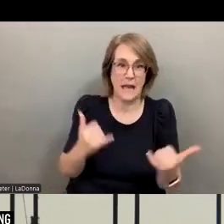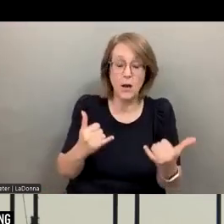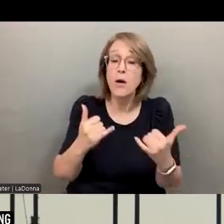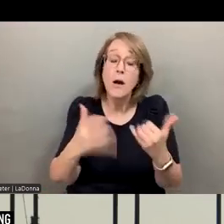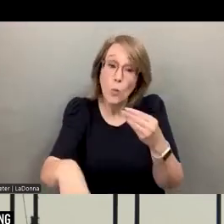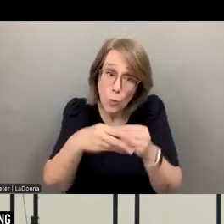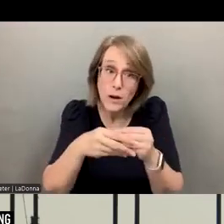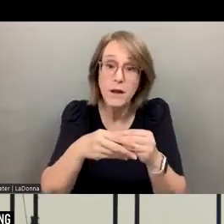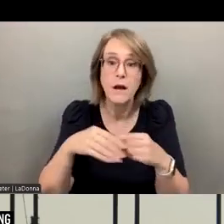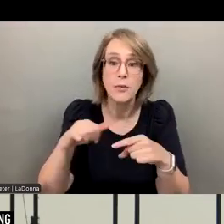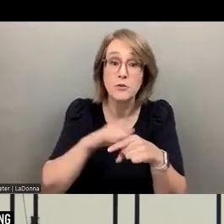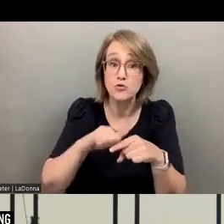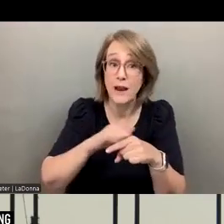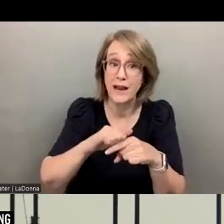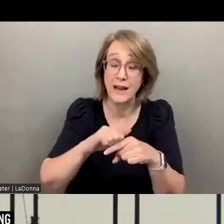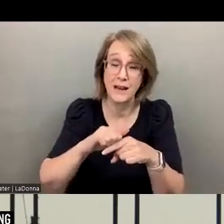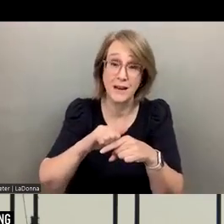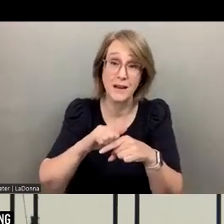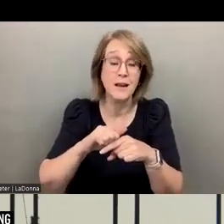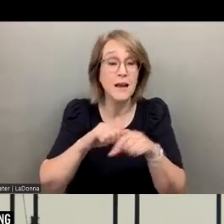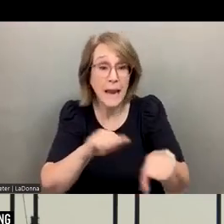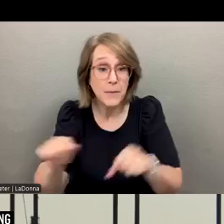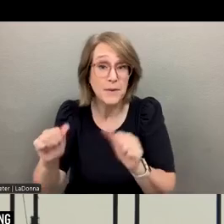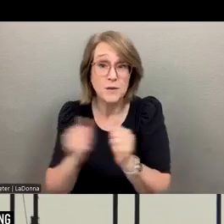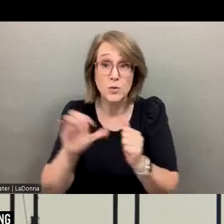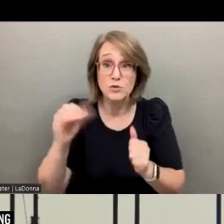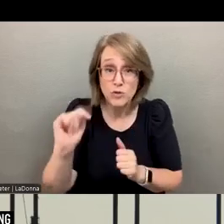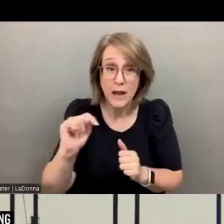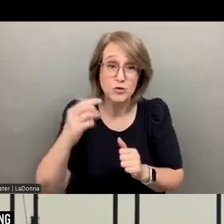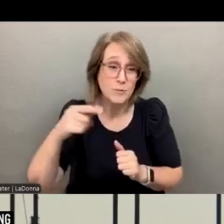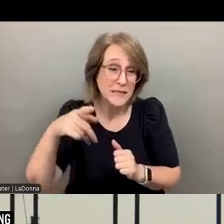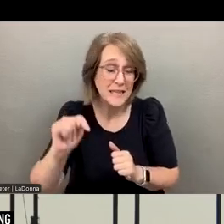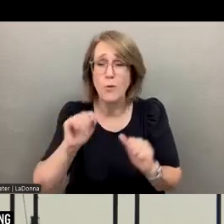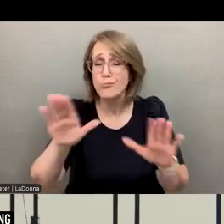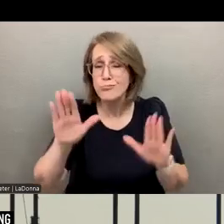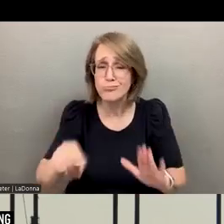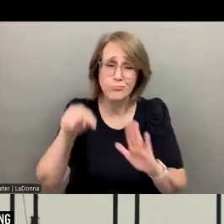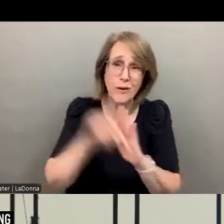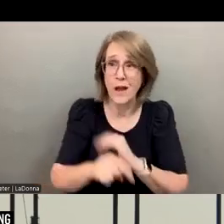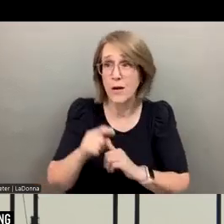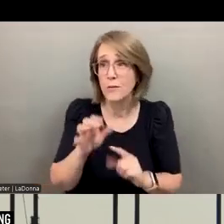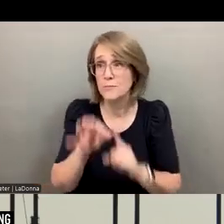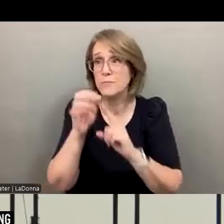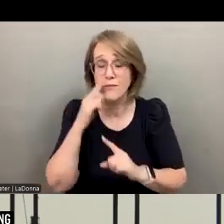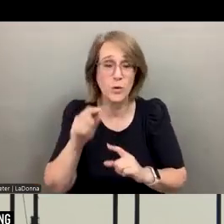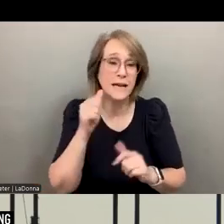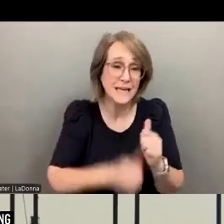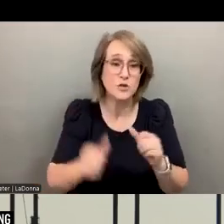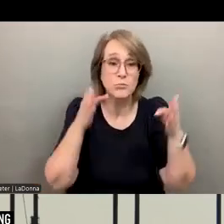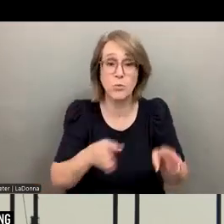want to say I think the training capabilities of ChatGPT are profound, especially for our profession, because we use it